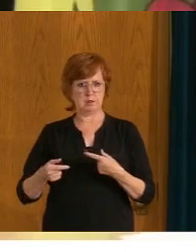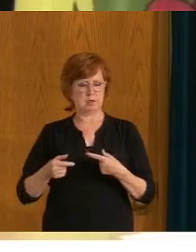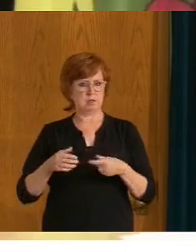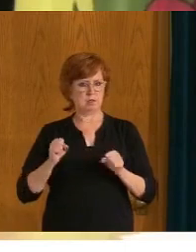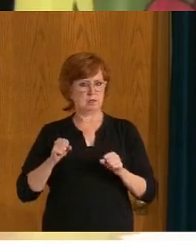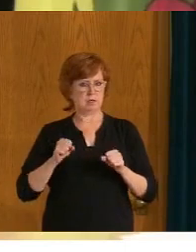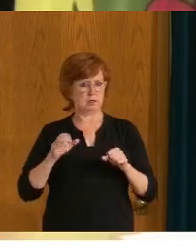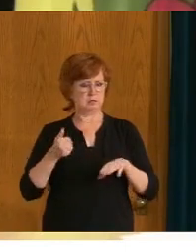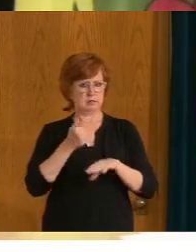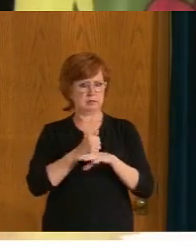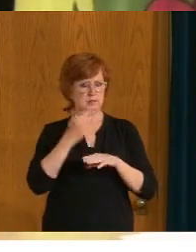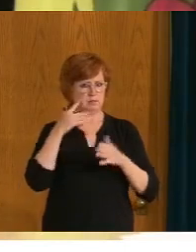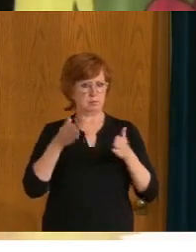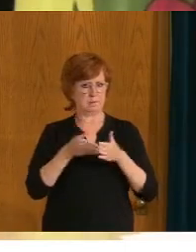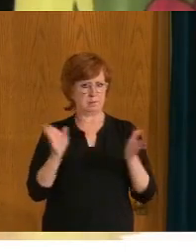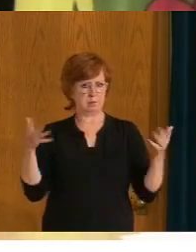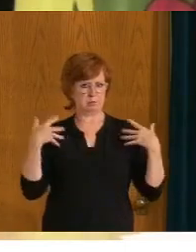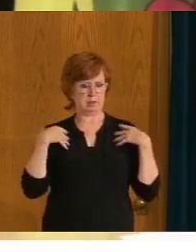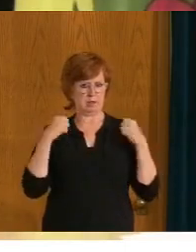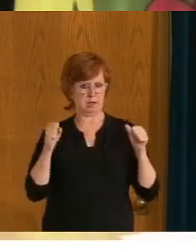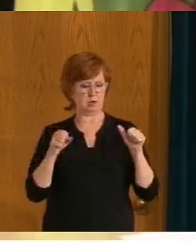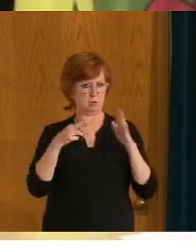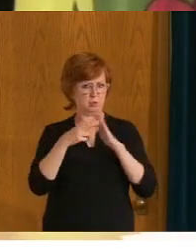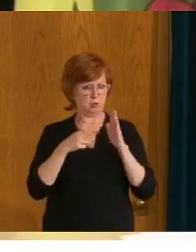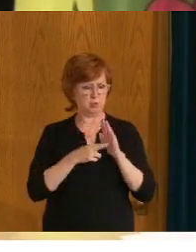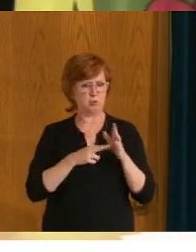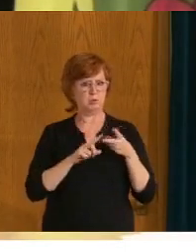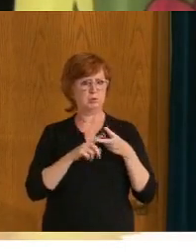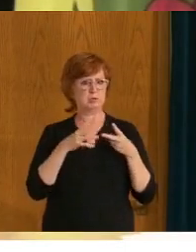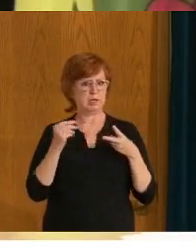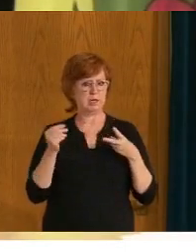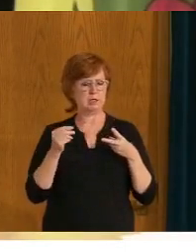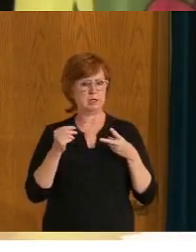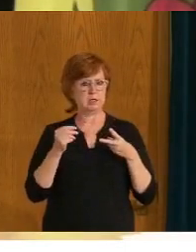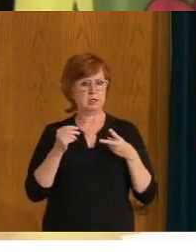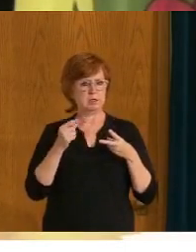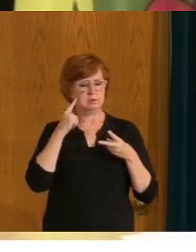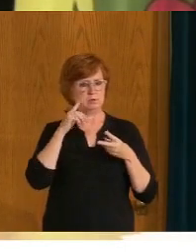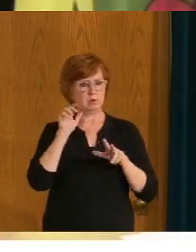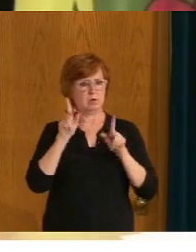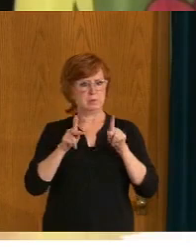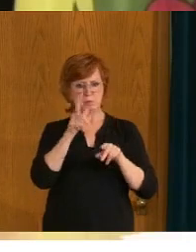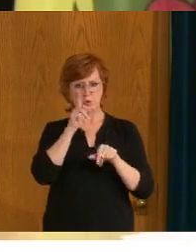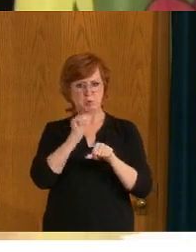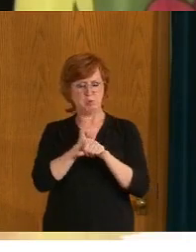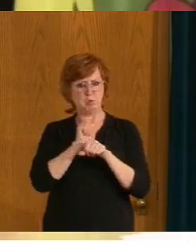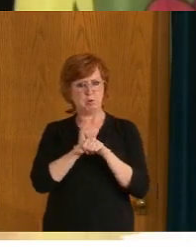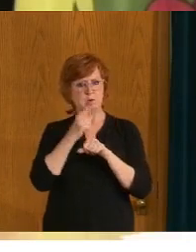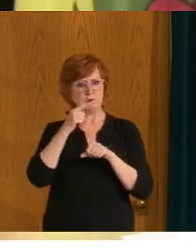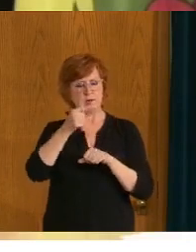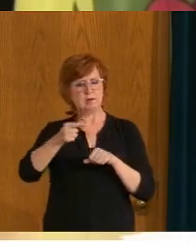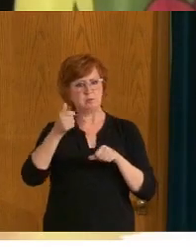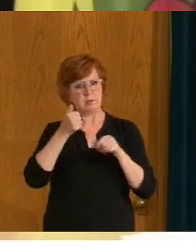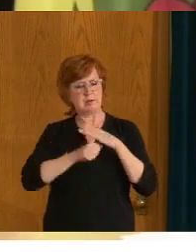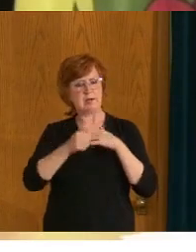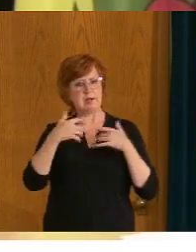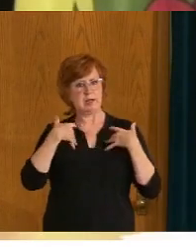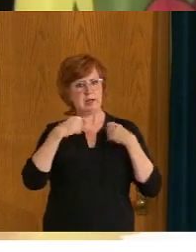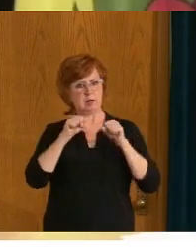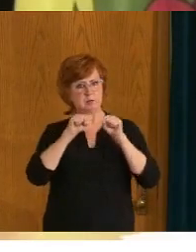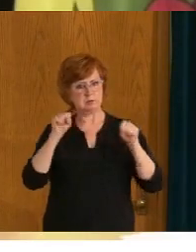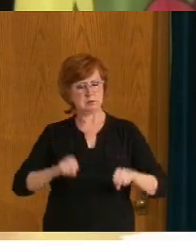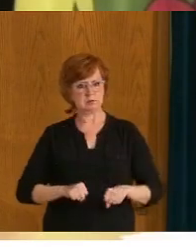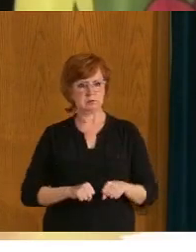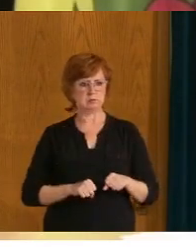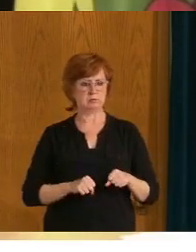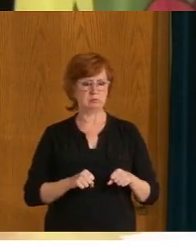public health measures and how that works for people that work for the government in health care? Um, I'll let